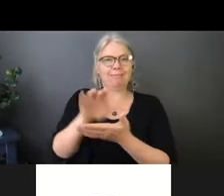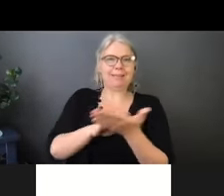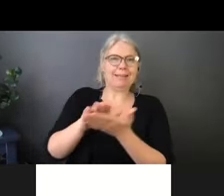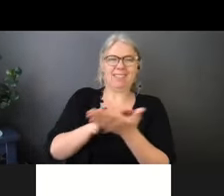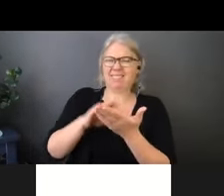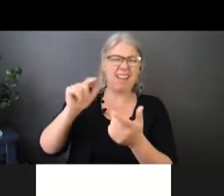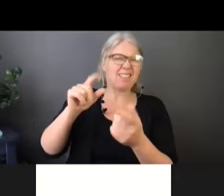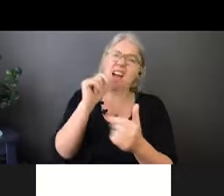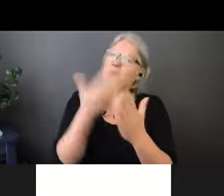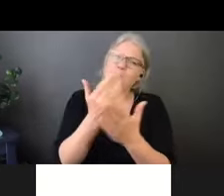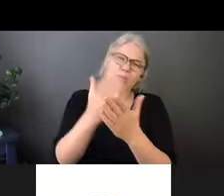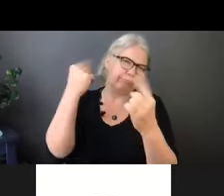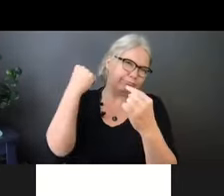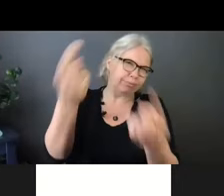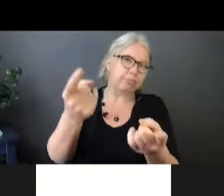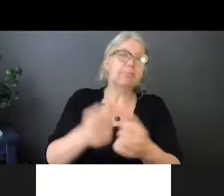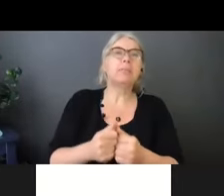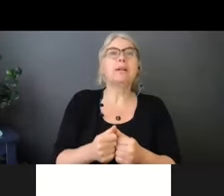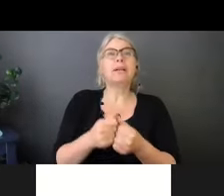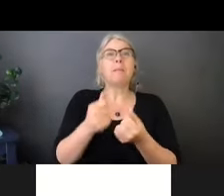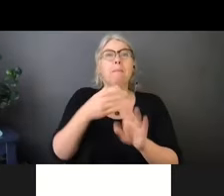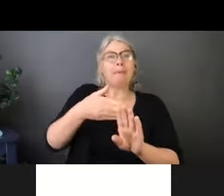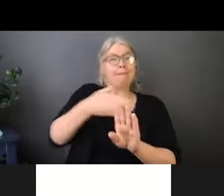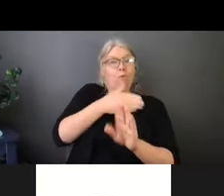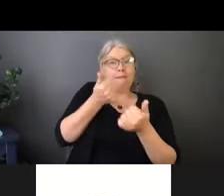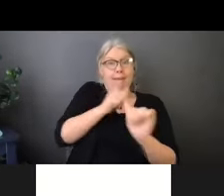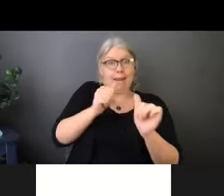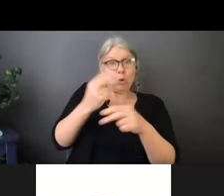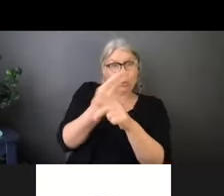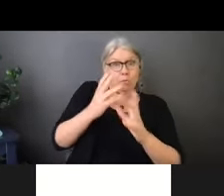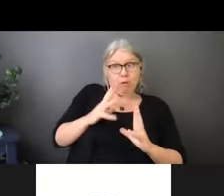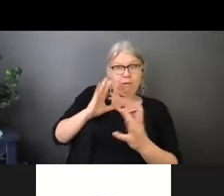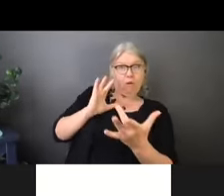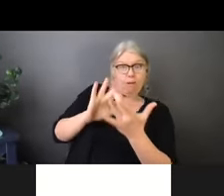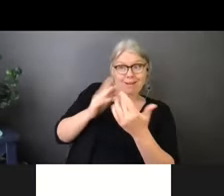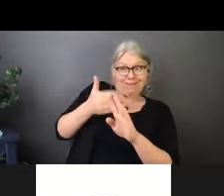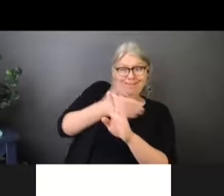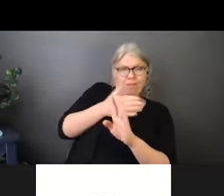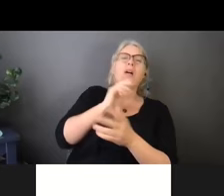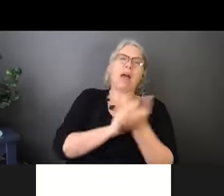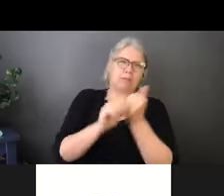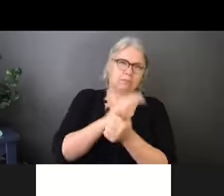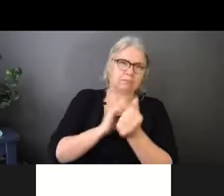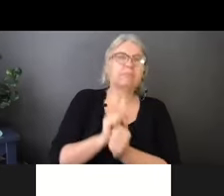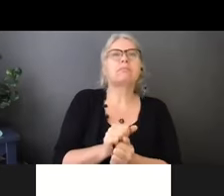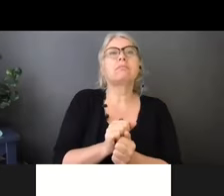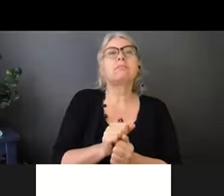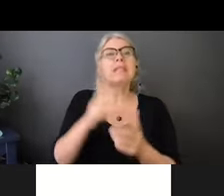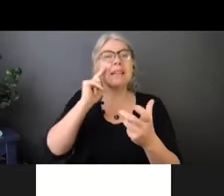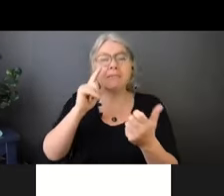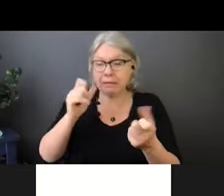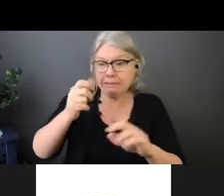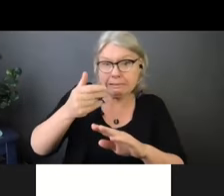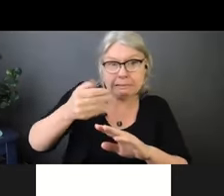contact before any procedure where there's risk of bodily fluids or putting on your gloves after bodily fluid